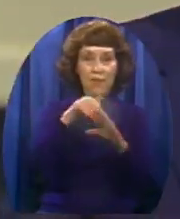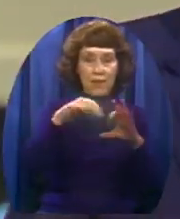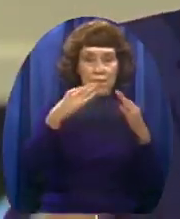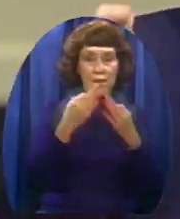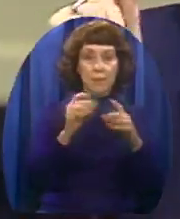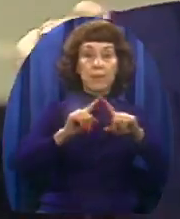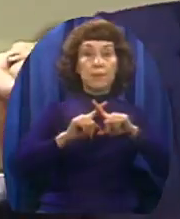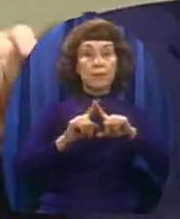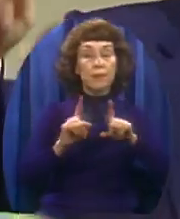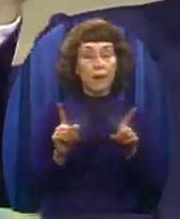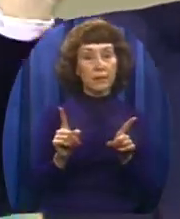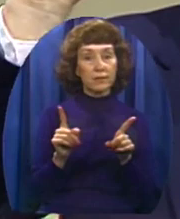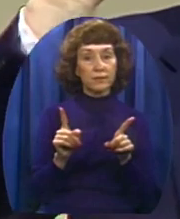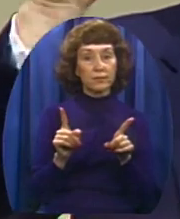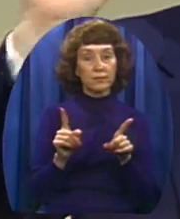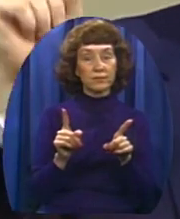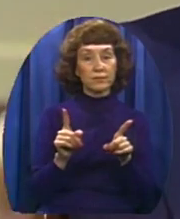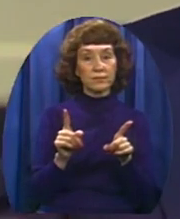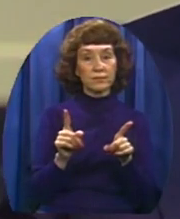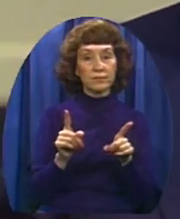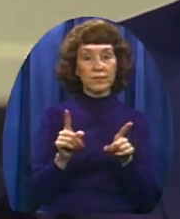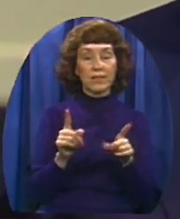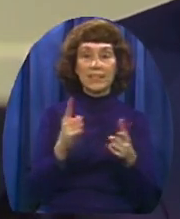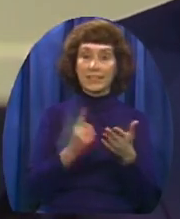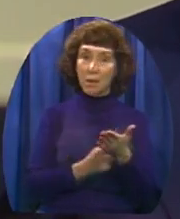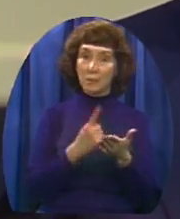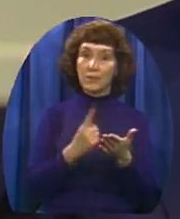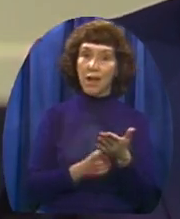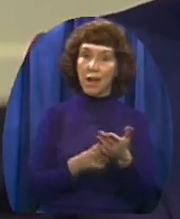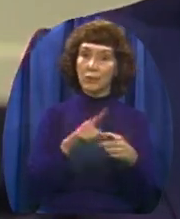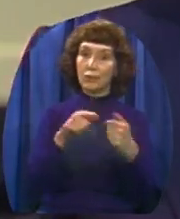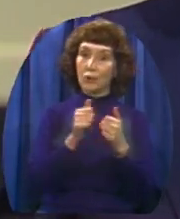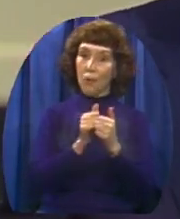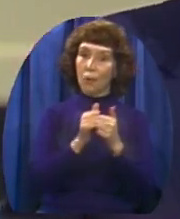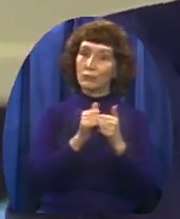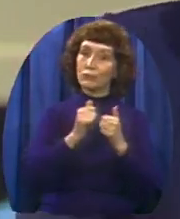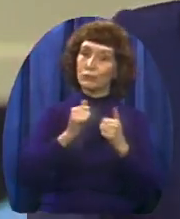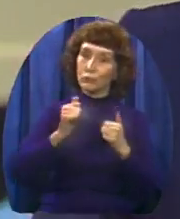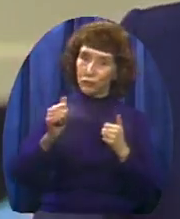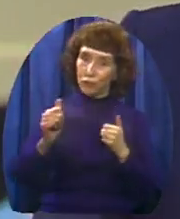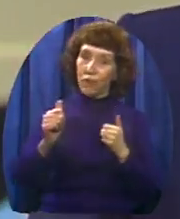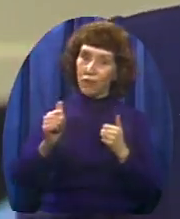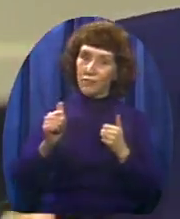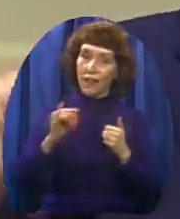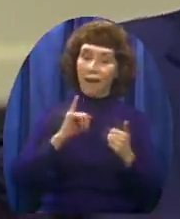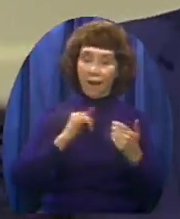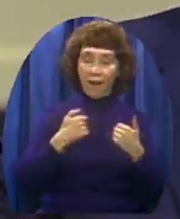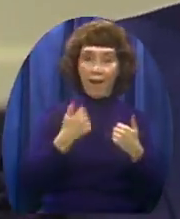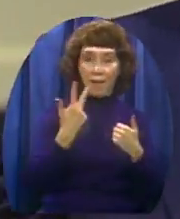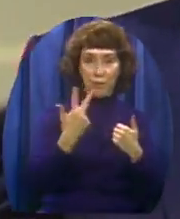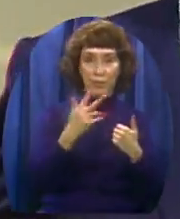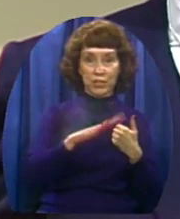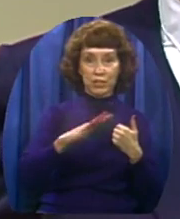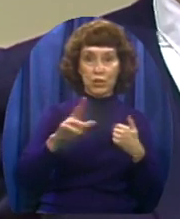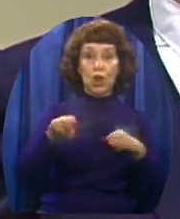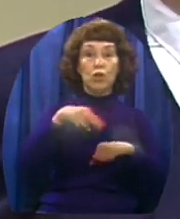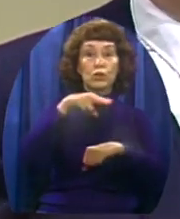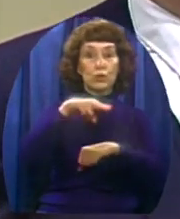may I say to you that it's possible to take those things a little too far You know I have three children They're very normal